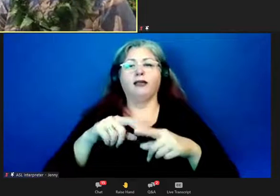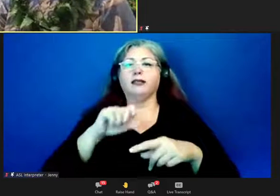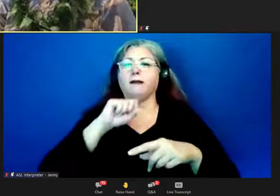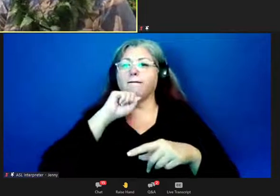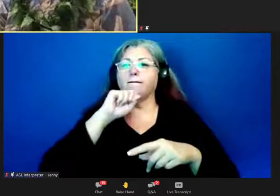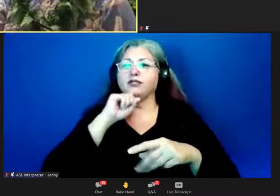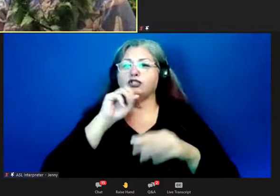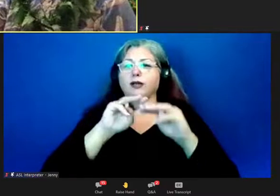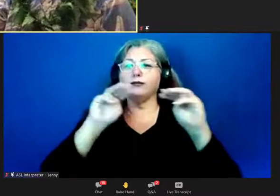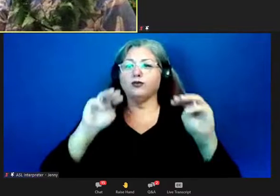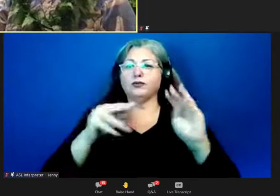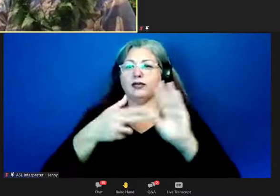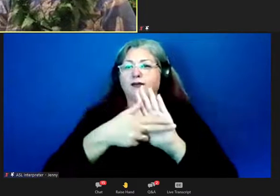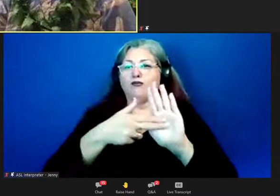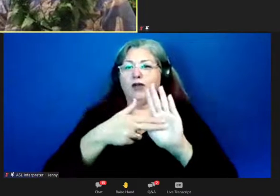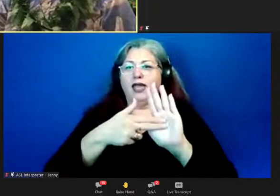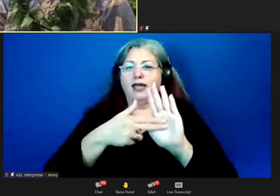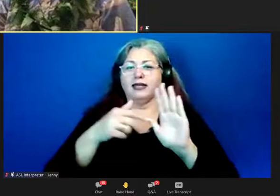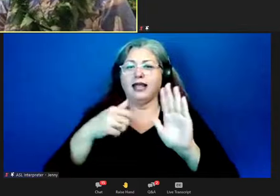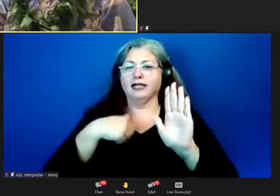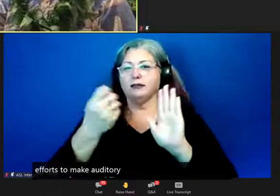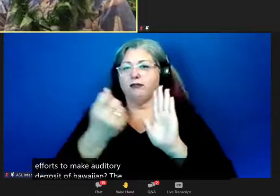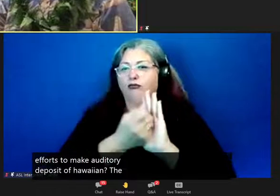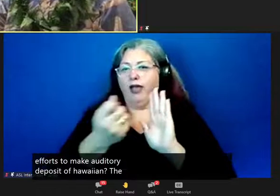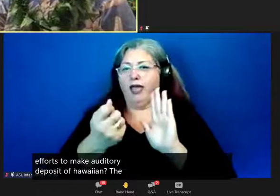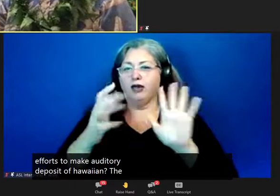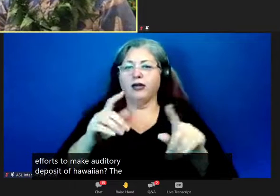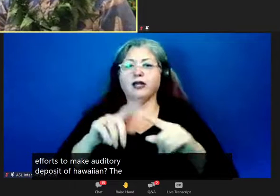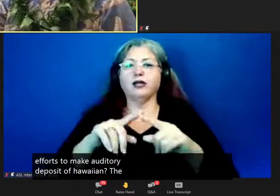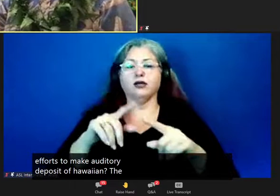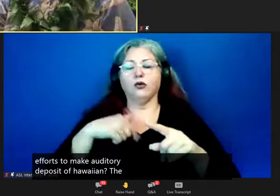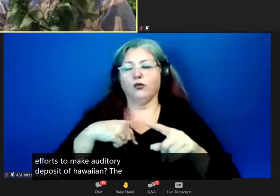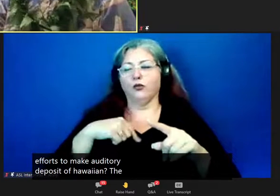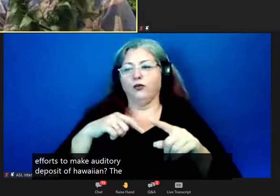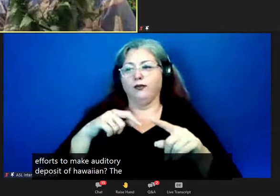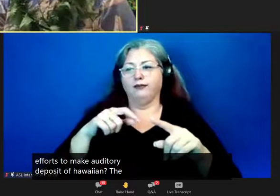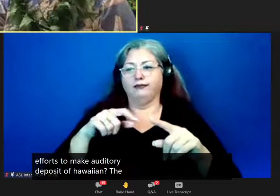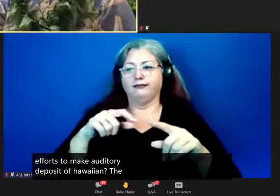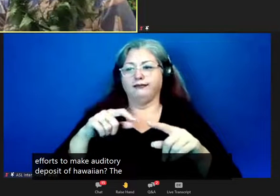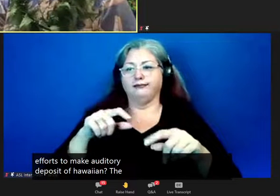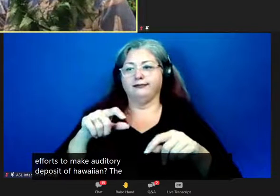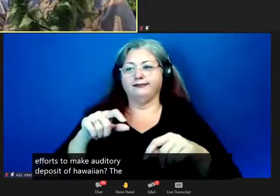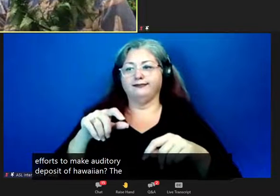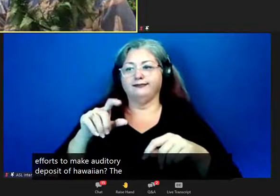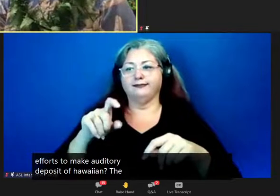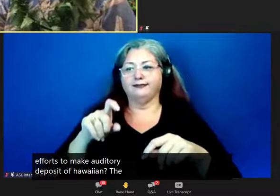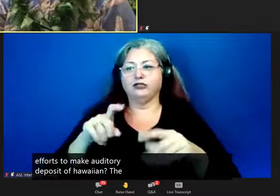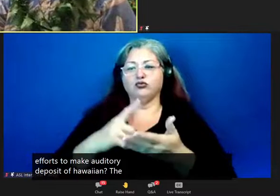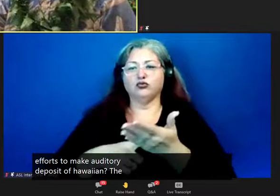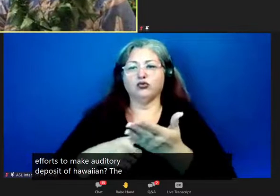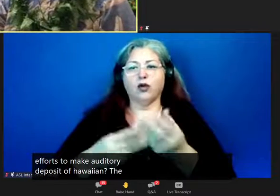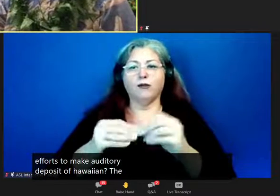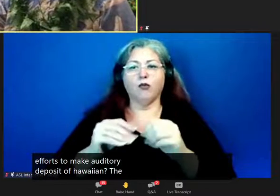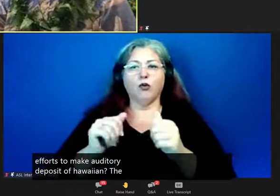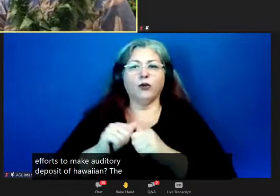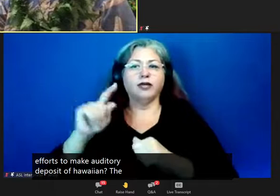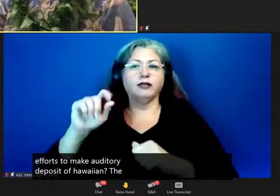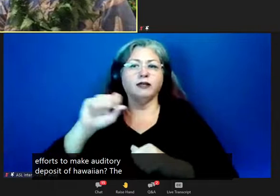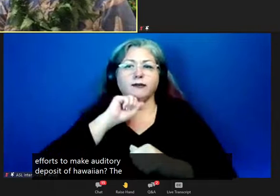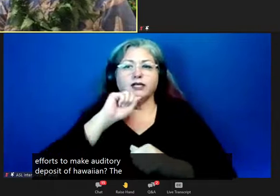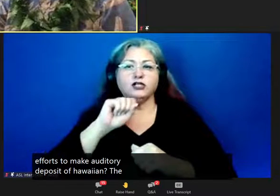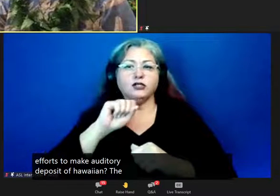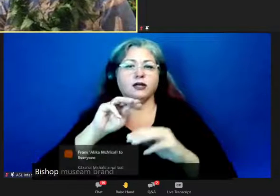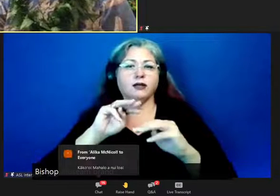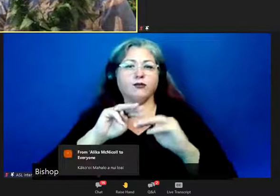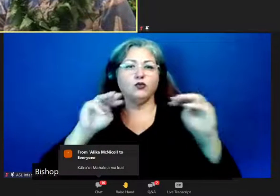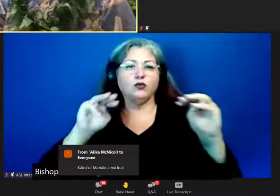brand, there's a brand on that, so we'll have to talk with the Bishop Museum, I'm sure they'll be